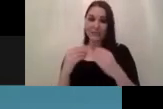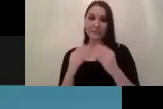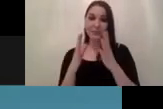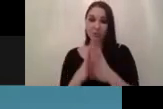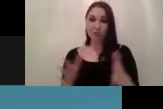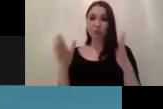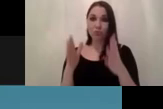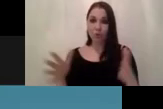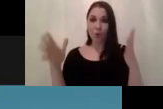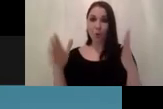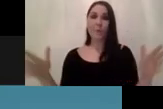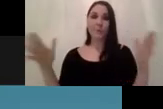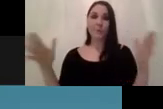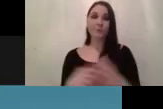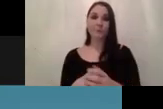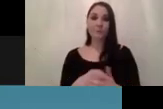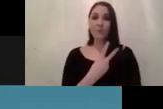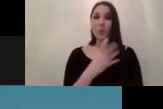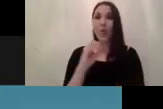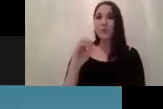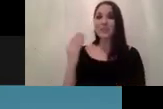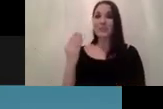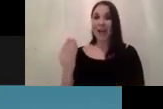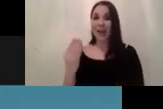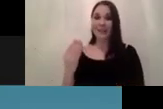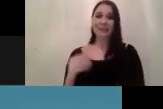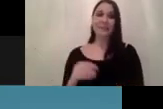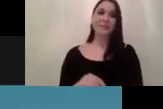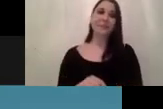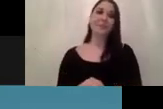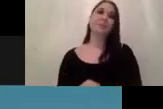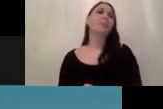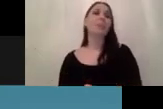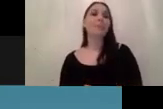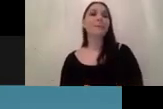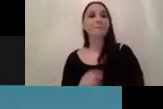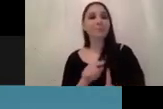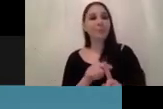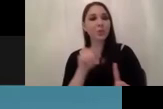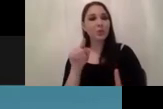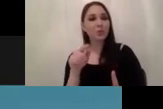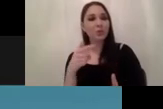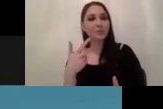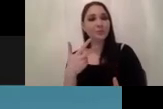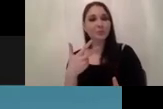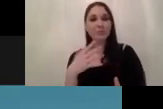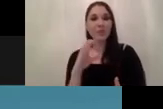2009 uh to unto a staggering 80 billion dollars